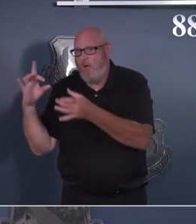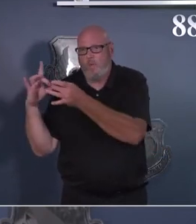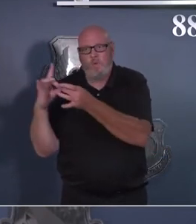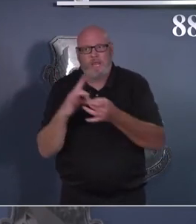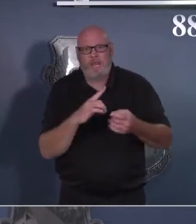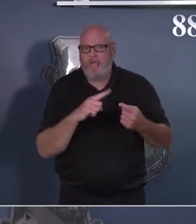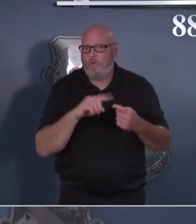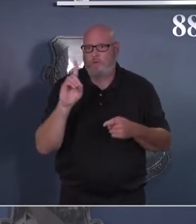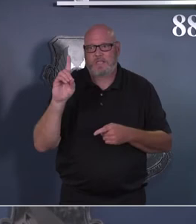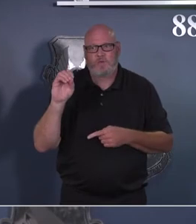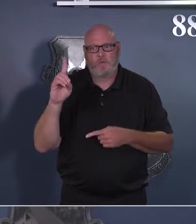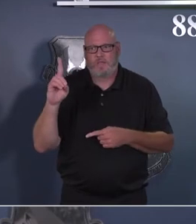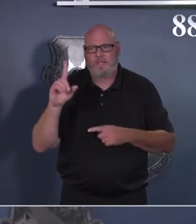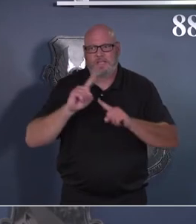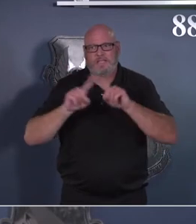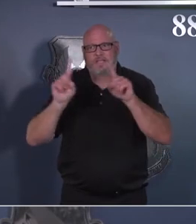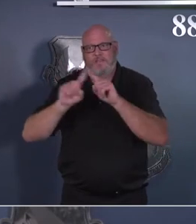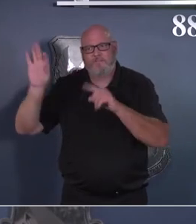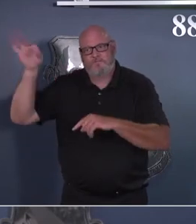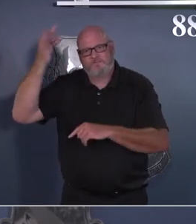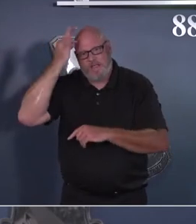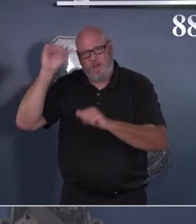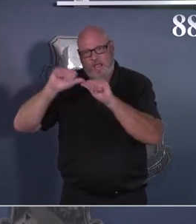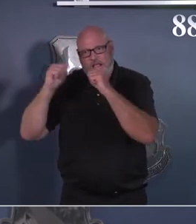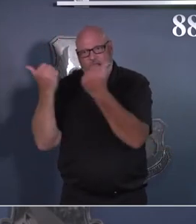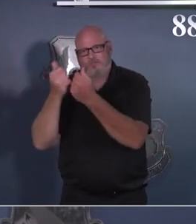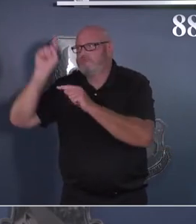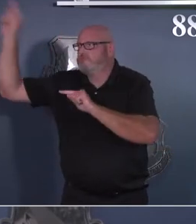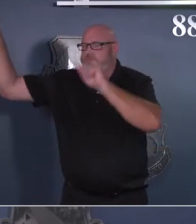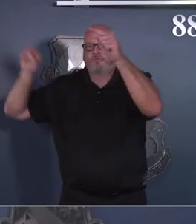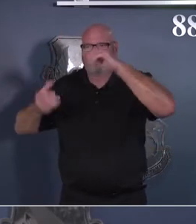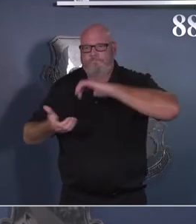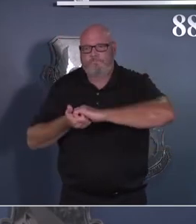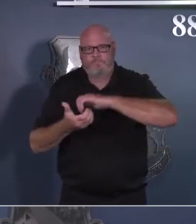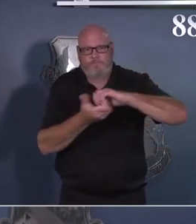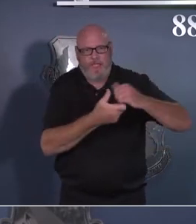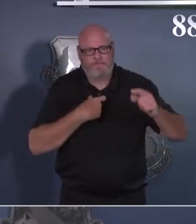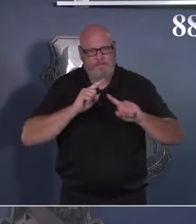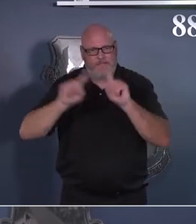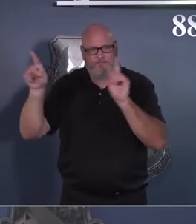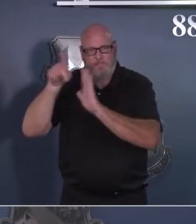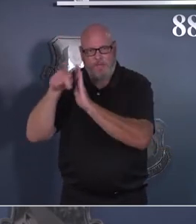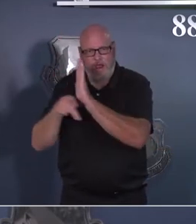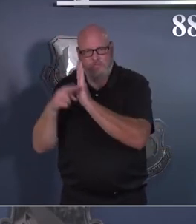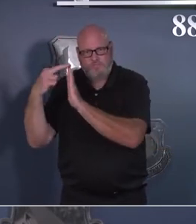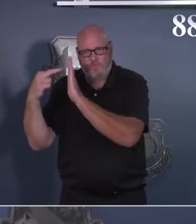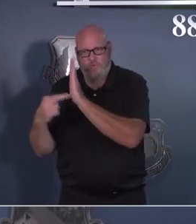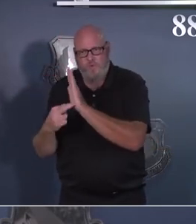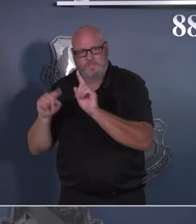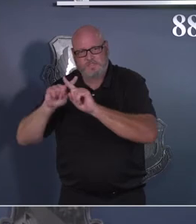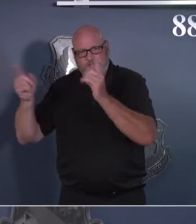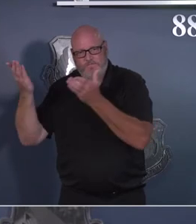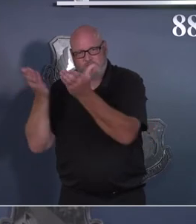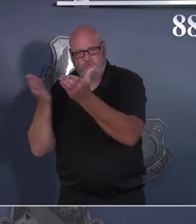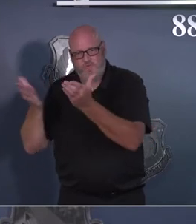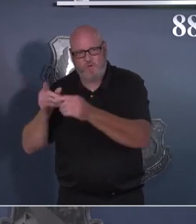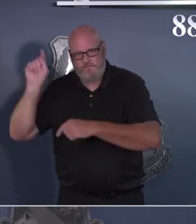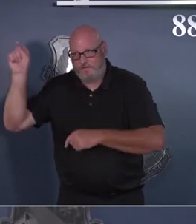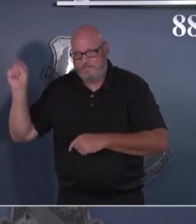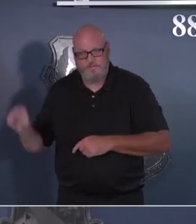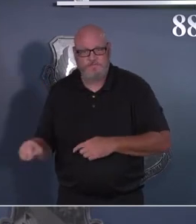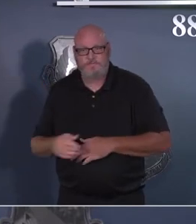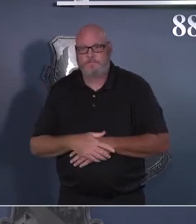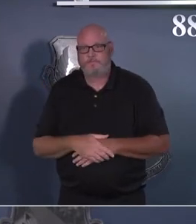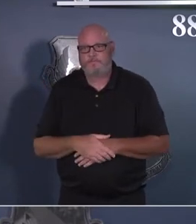represented here on the installation, and certainly multiple services, multiple MAGCOMs, each, again, with their own